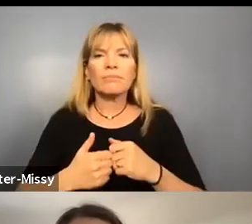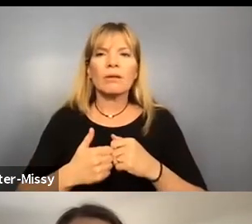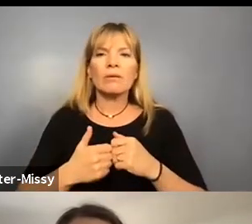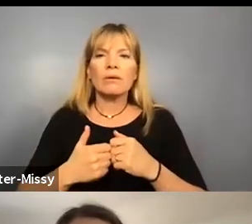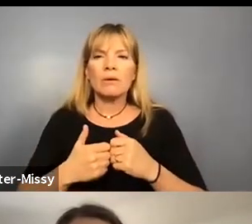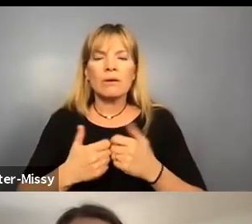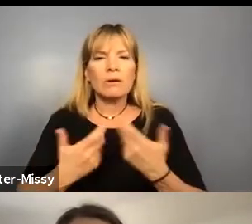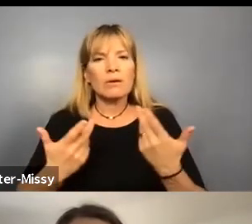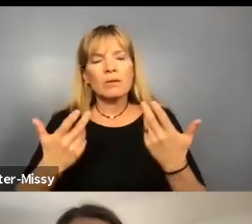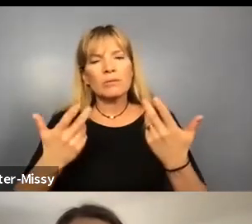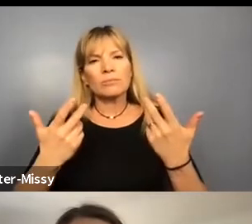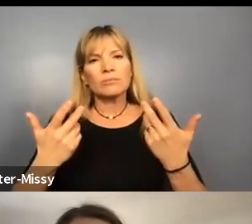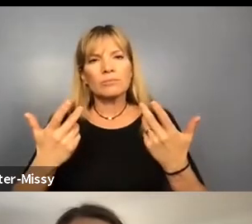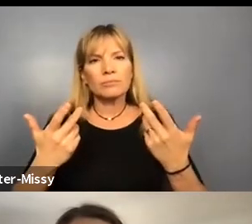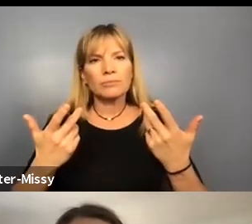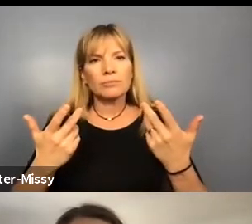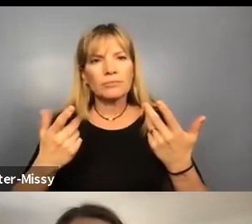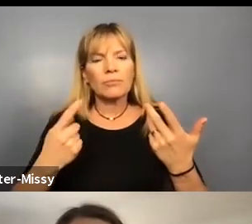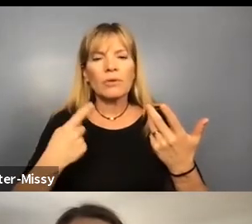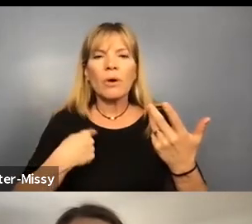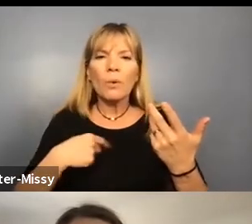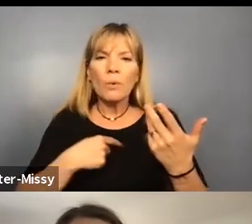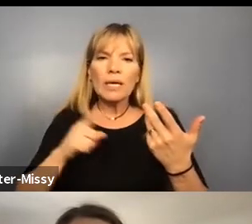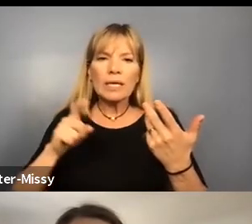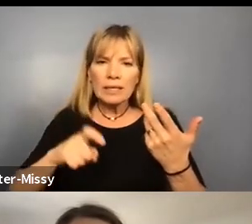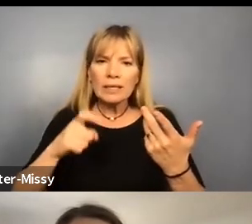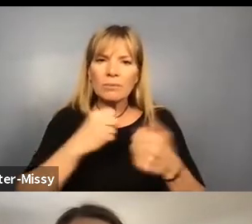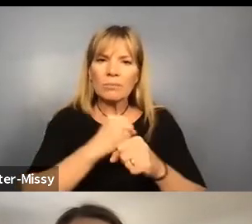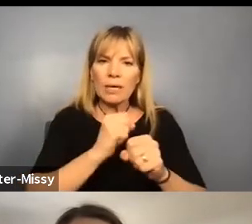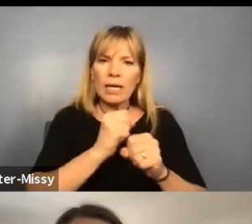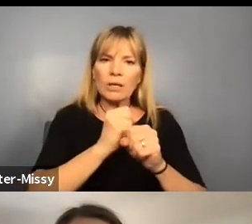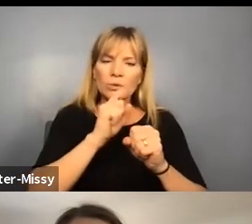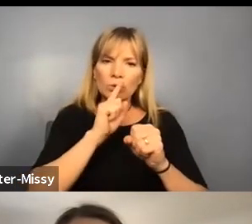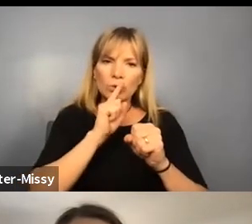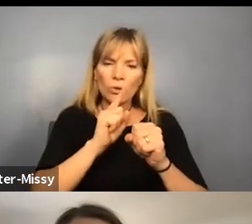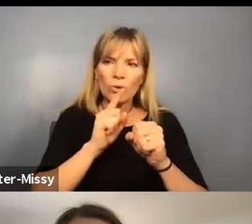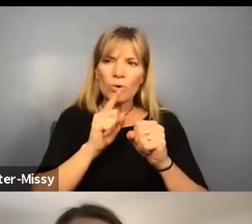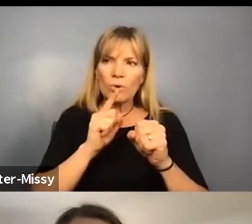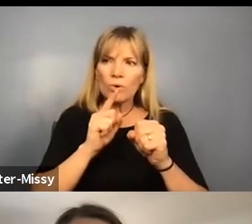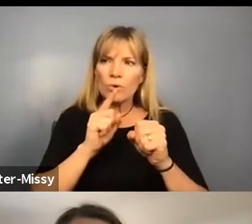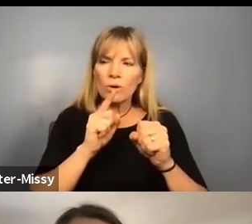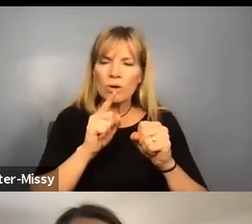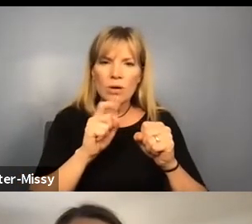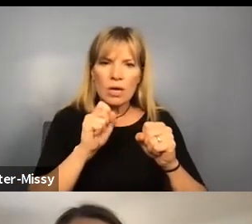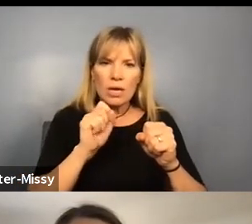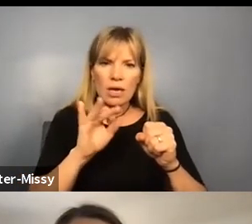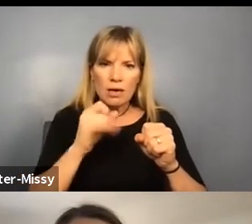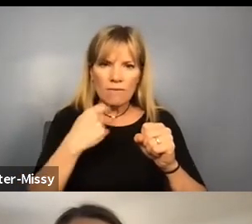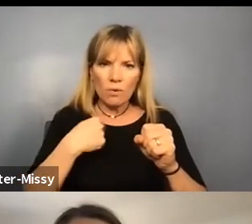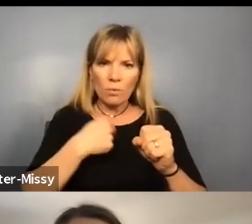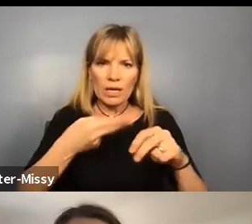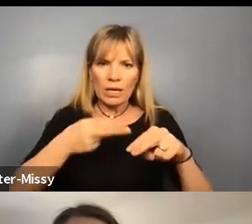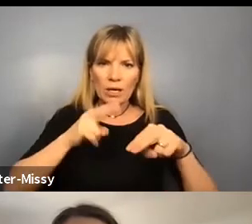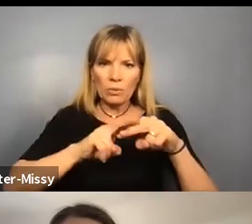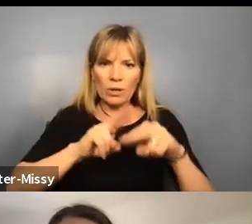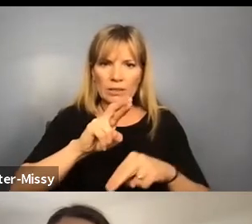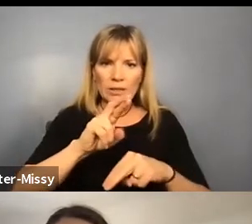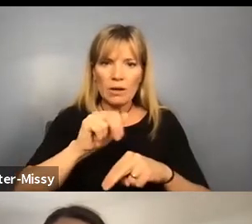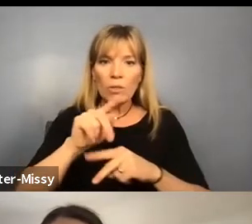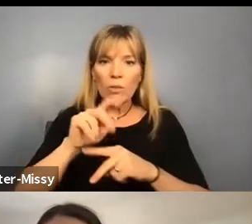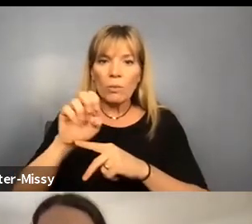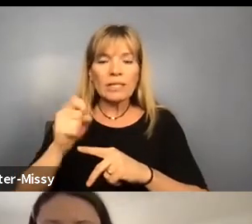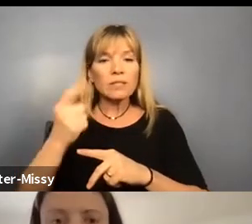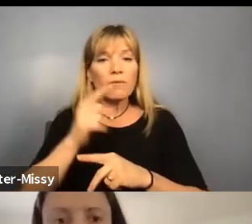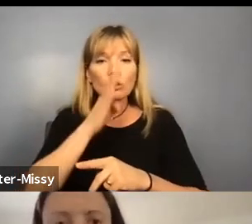uh, we, we need to make sure that, uh, if we increase rates for, uh,